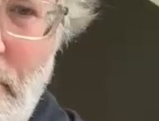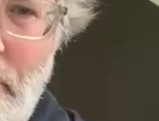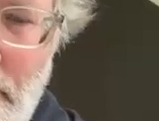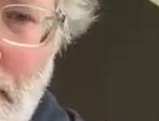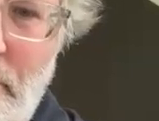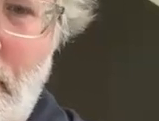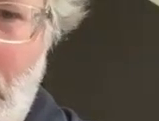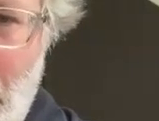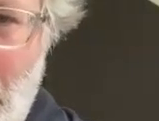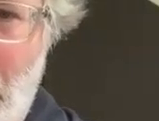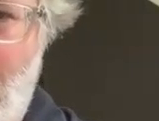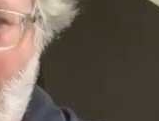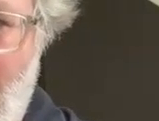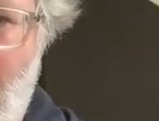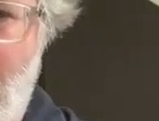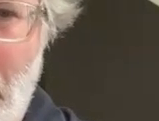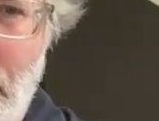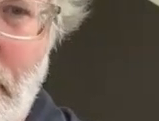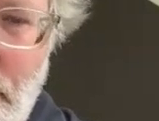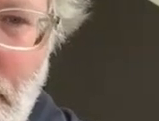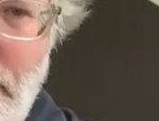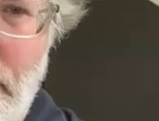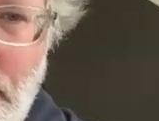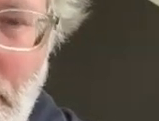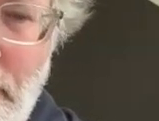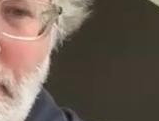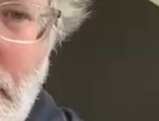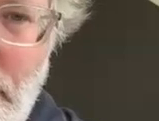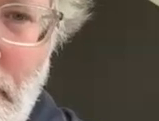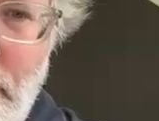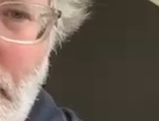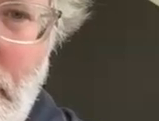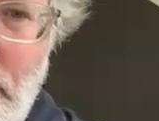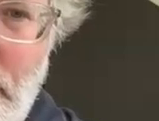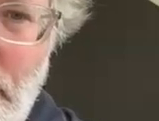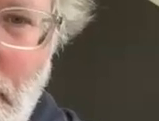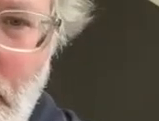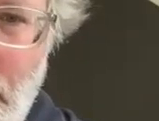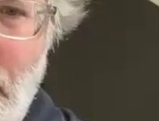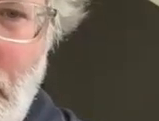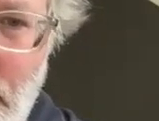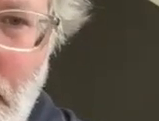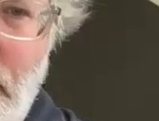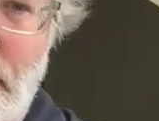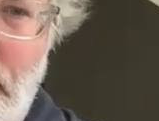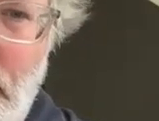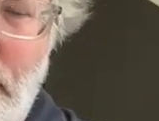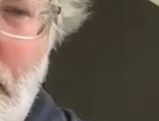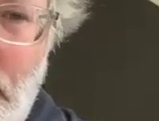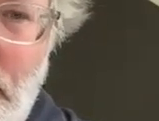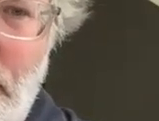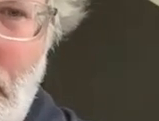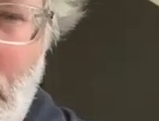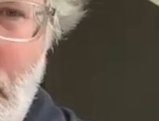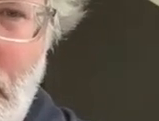and we cannot let all of the commercials on tv and all of the campaigns detract or distract us from that